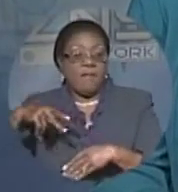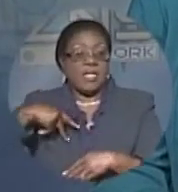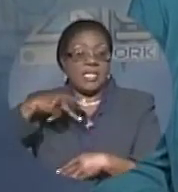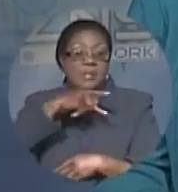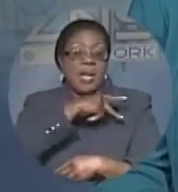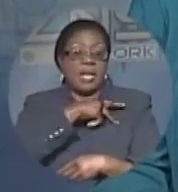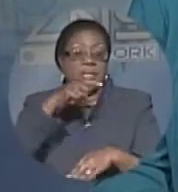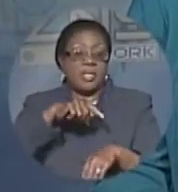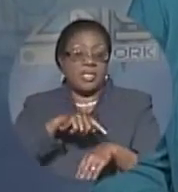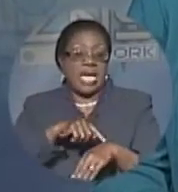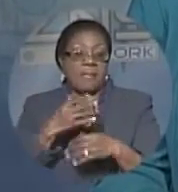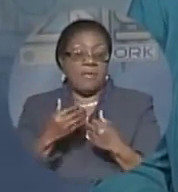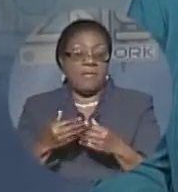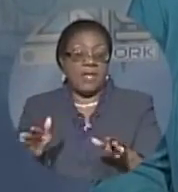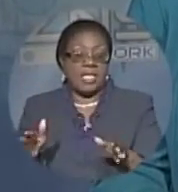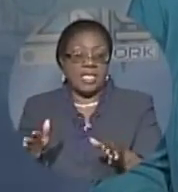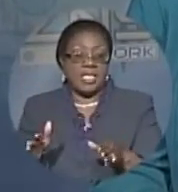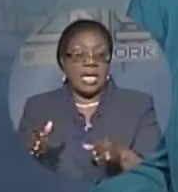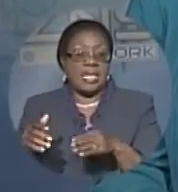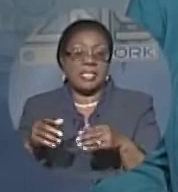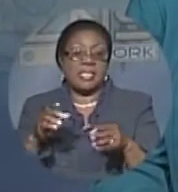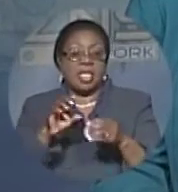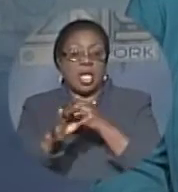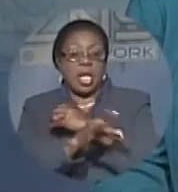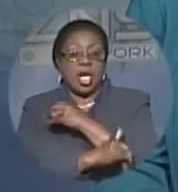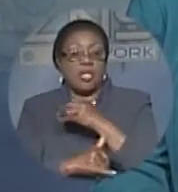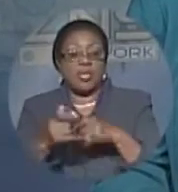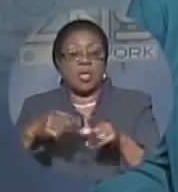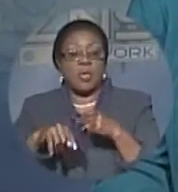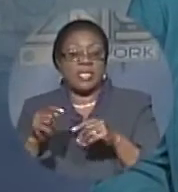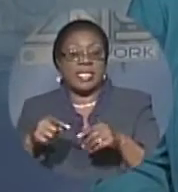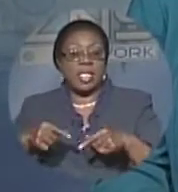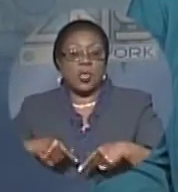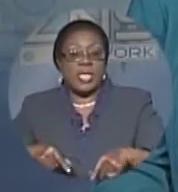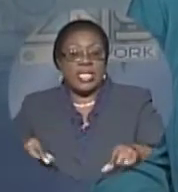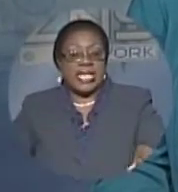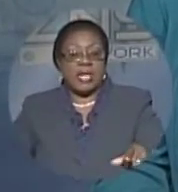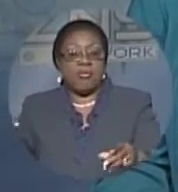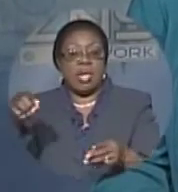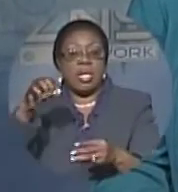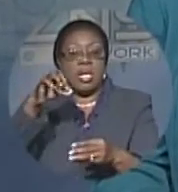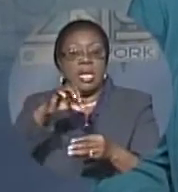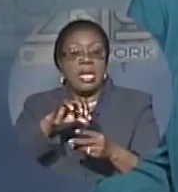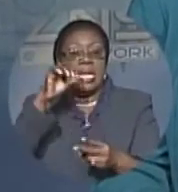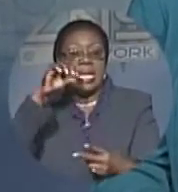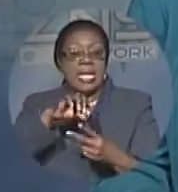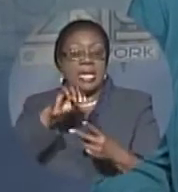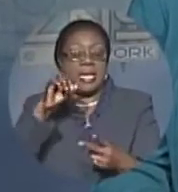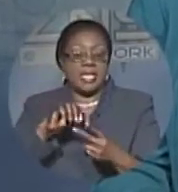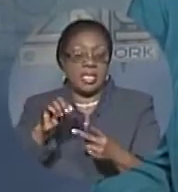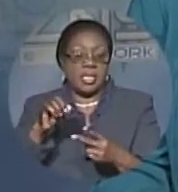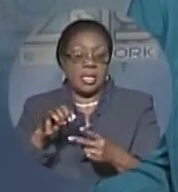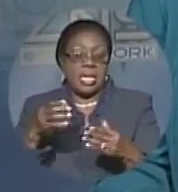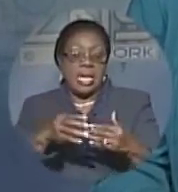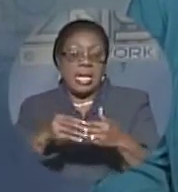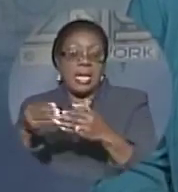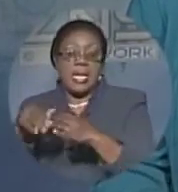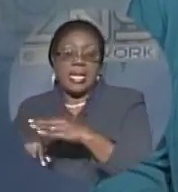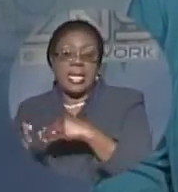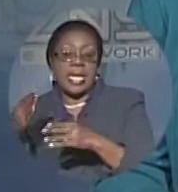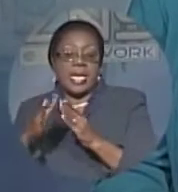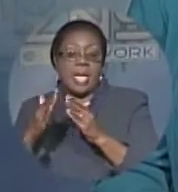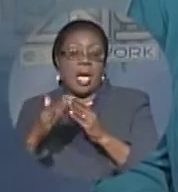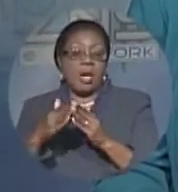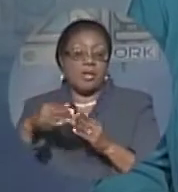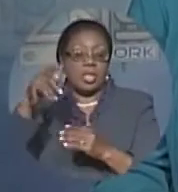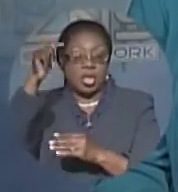as the country heads into general election mode. Leader of government business in the House of Assembly, the Honorable Tommy Turnquest, updated